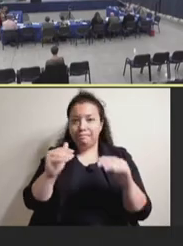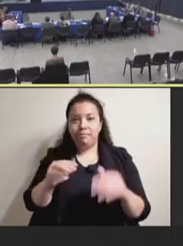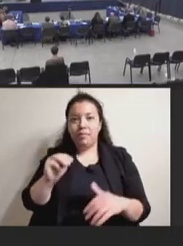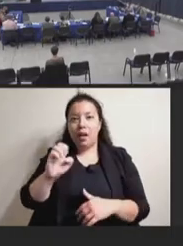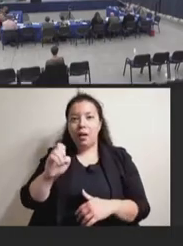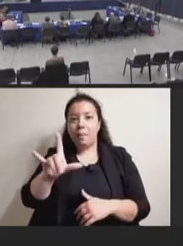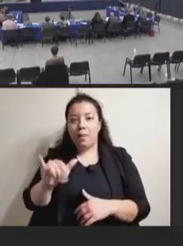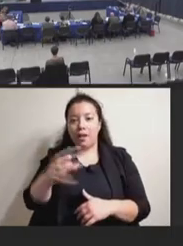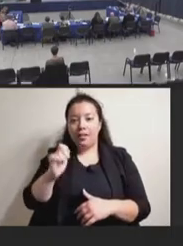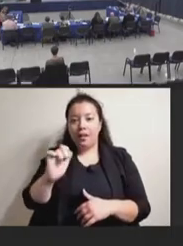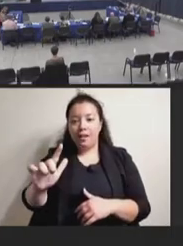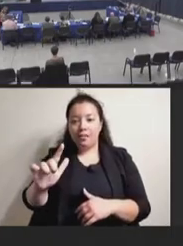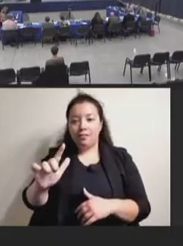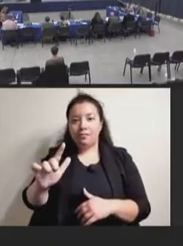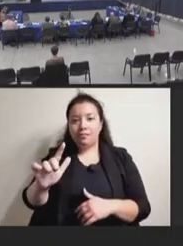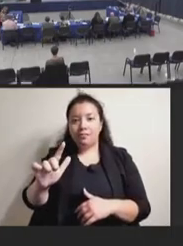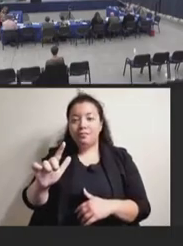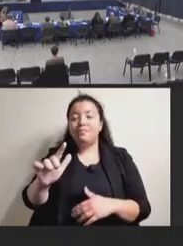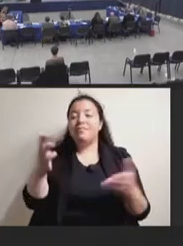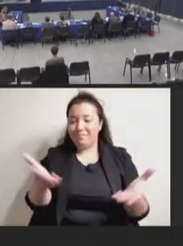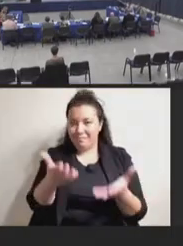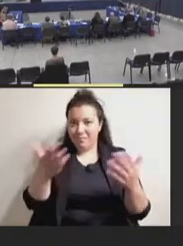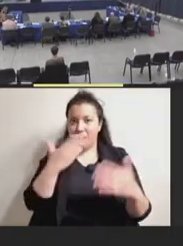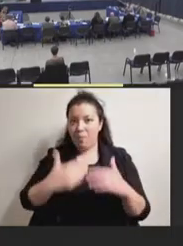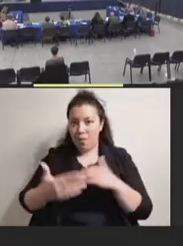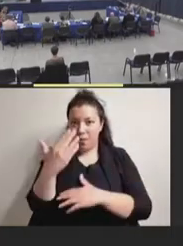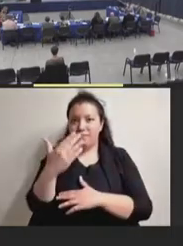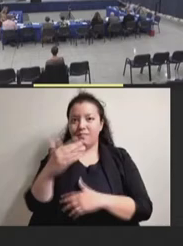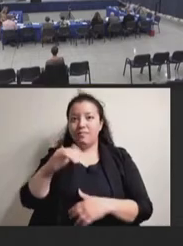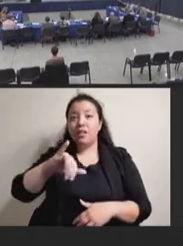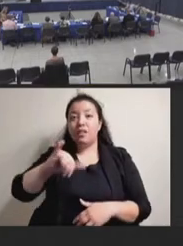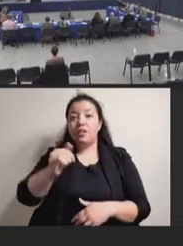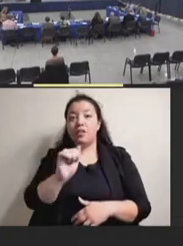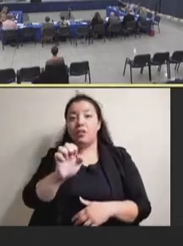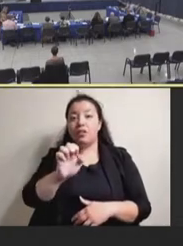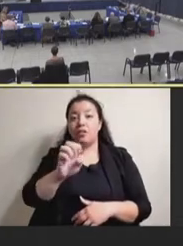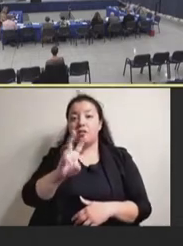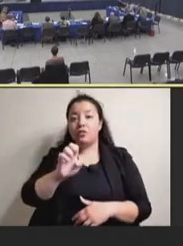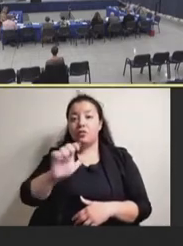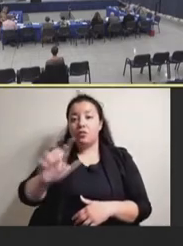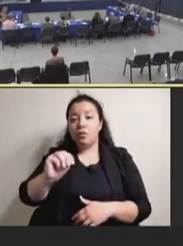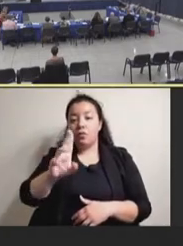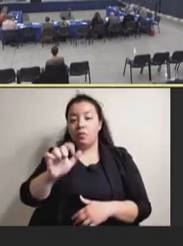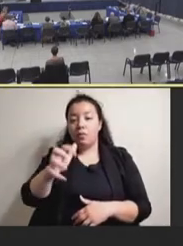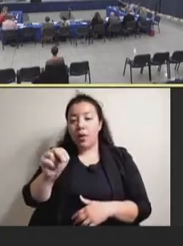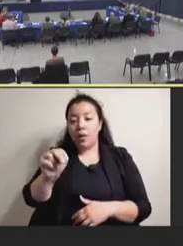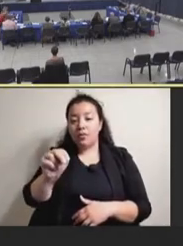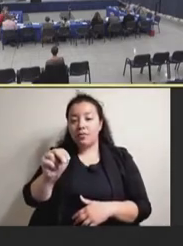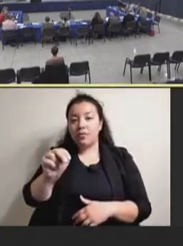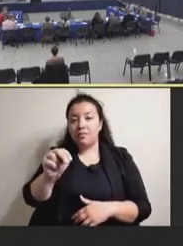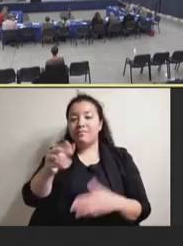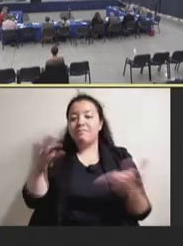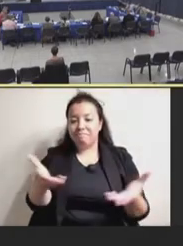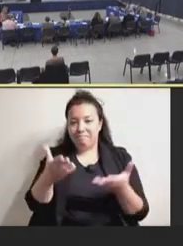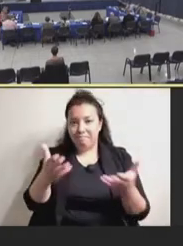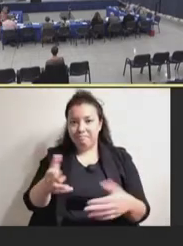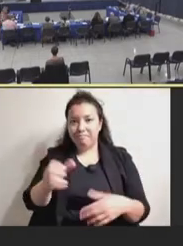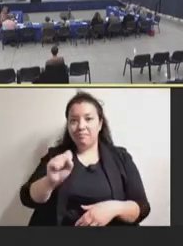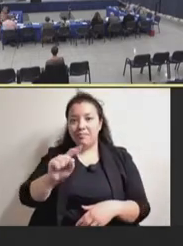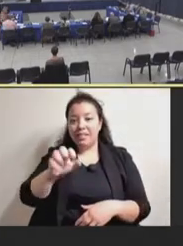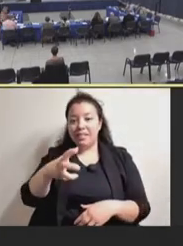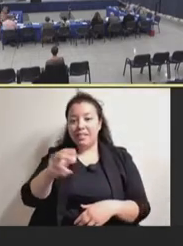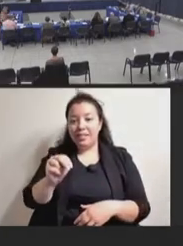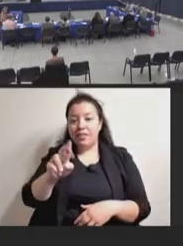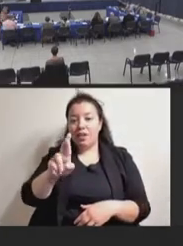here. Good morning. Jewel Mullen, present. Good morning. Stephen Rinderknecht.